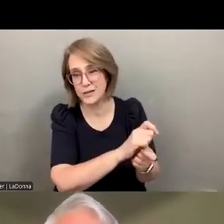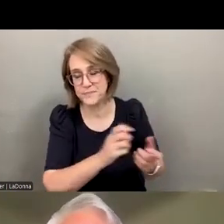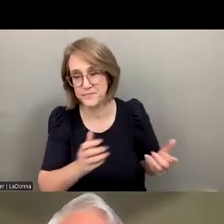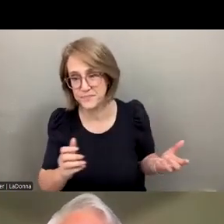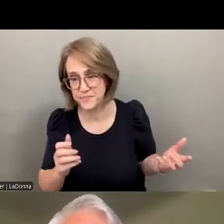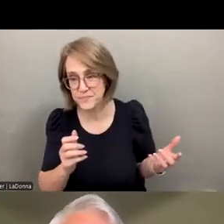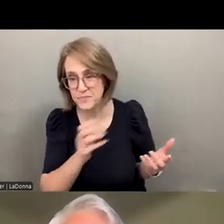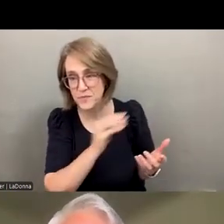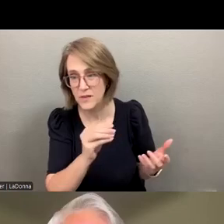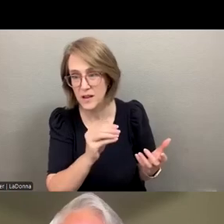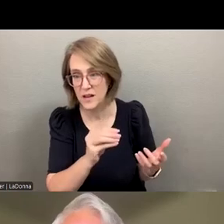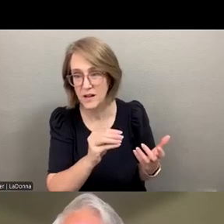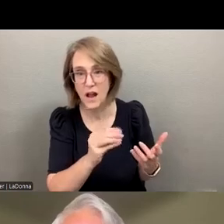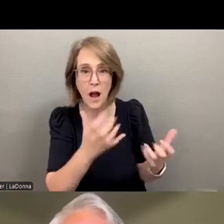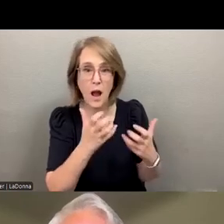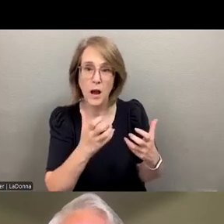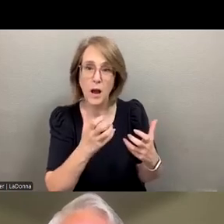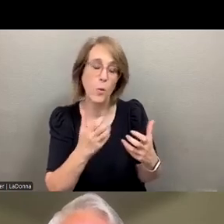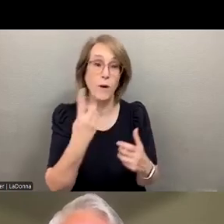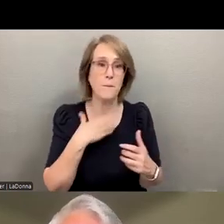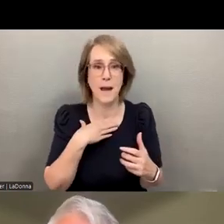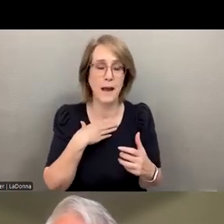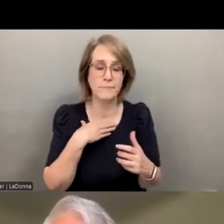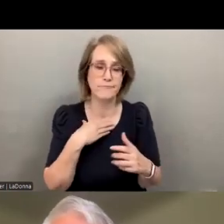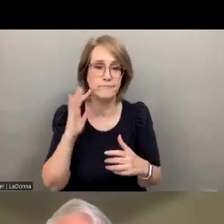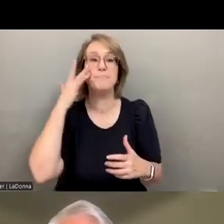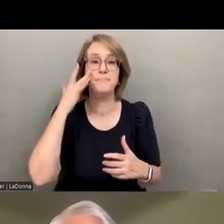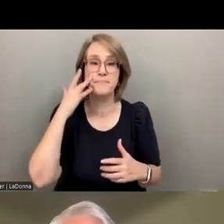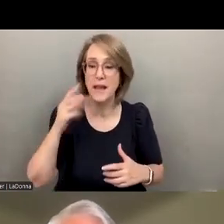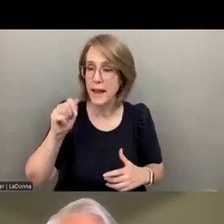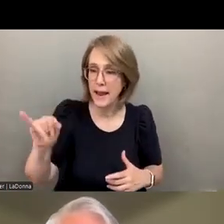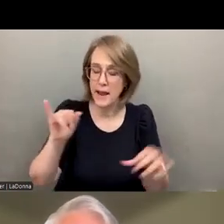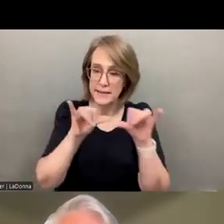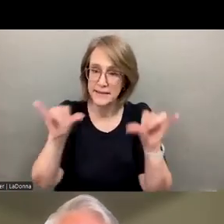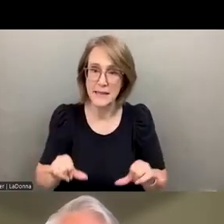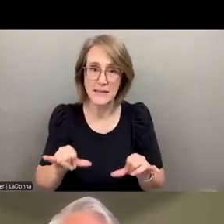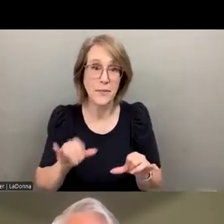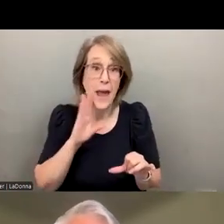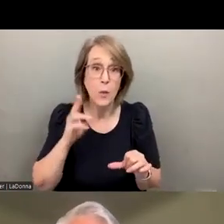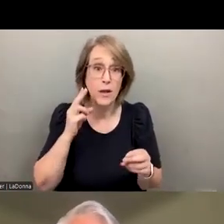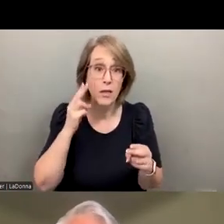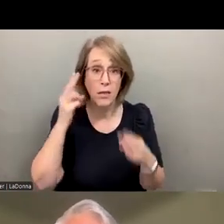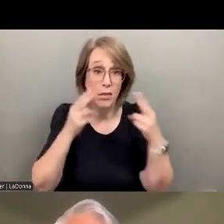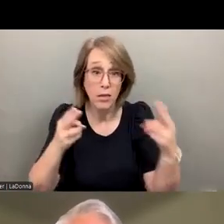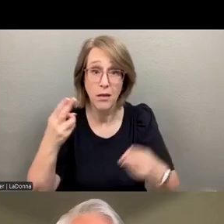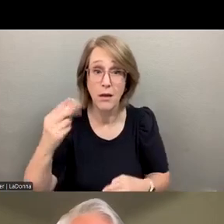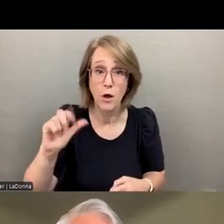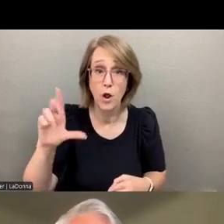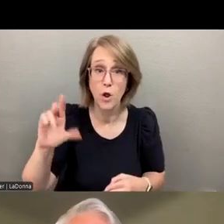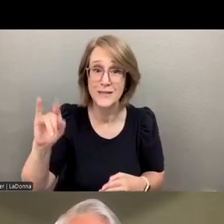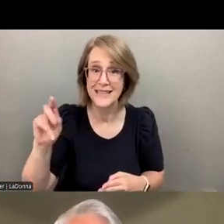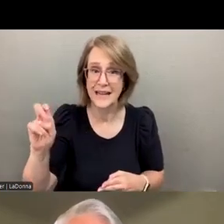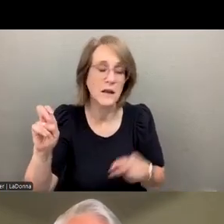And I just want to get into one of my pet peeves here. We talk about AI systems that hallucinate, that AI systems don't